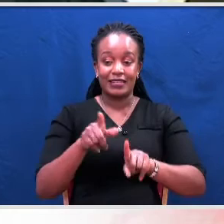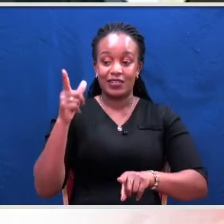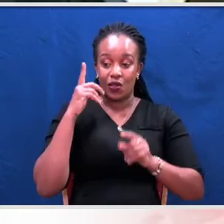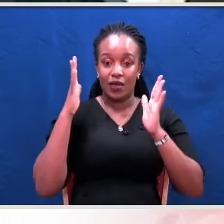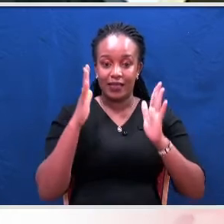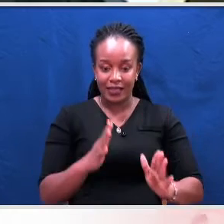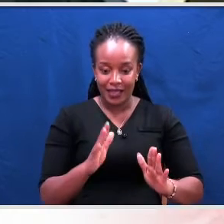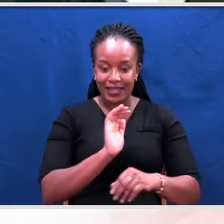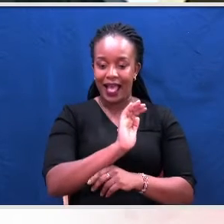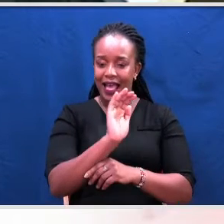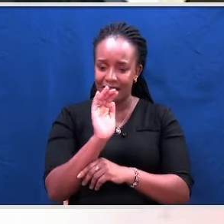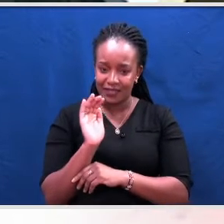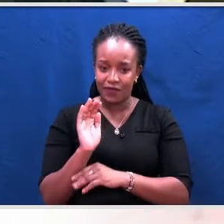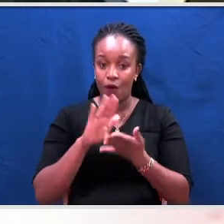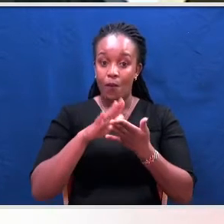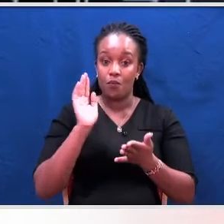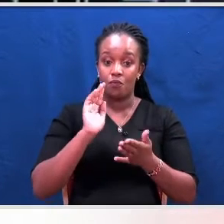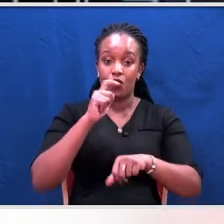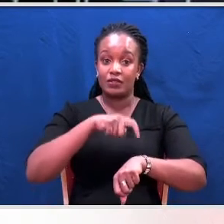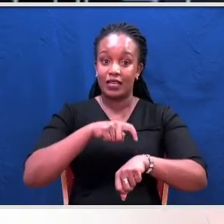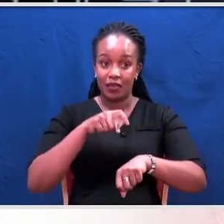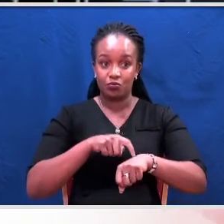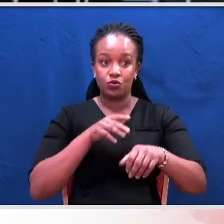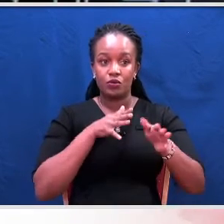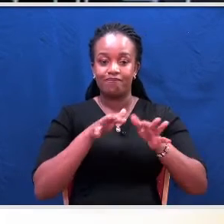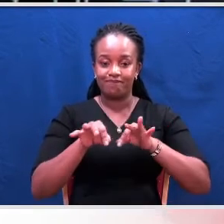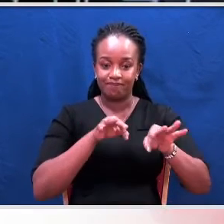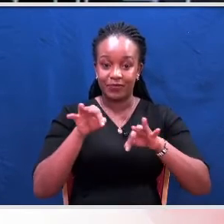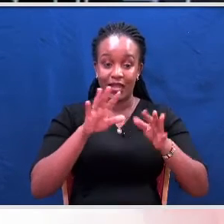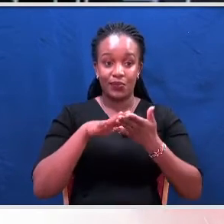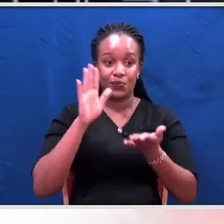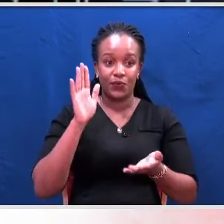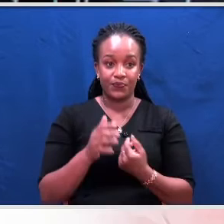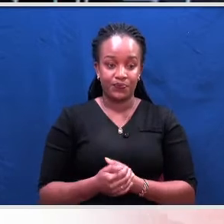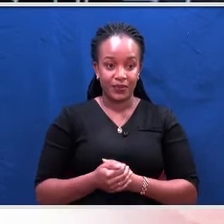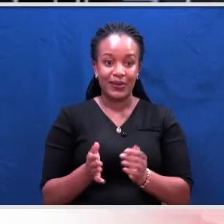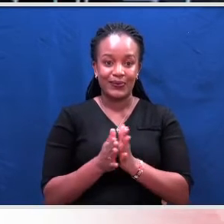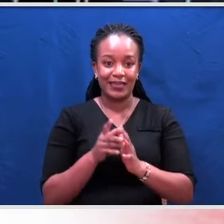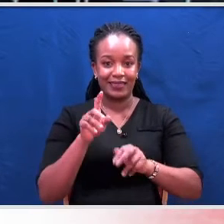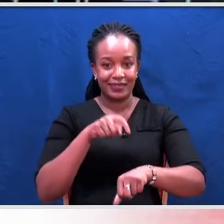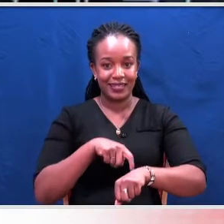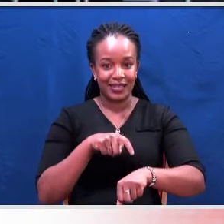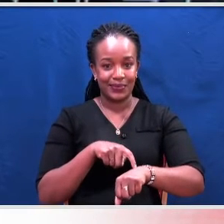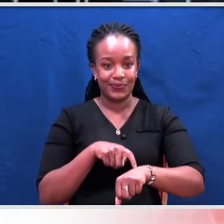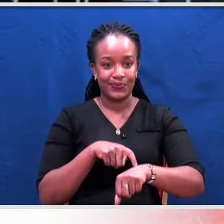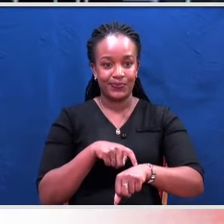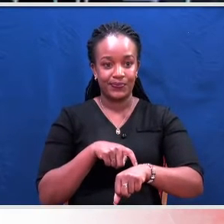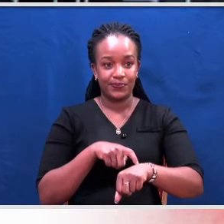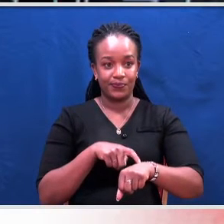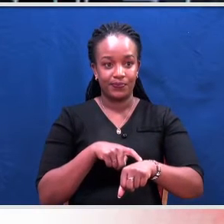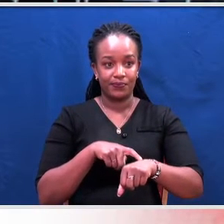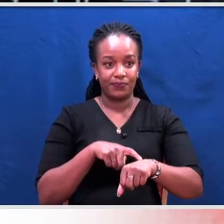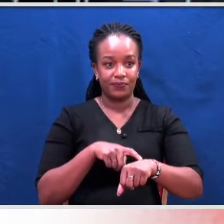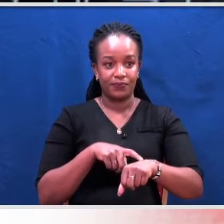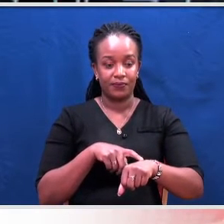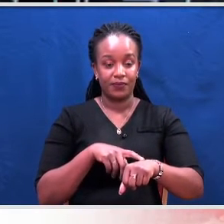seconds to make their submissions in vain. But be mindful about your time, eh? No, I know my loss was usual. You'll be